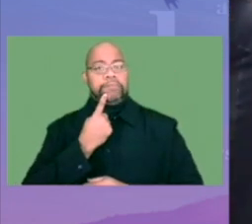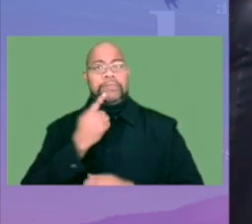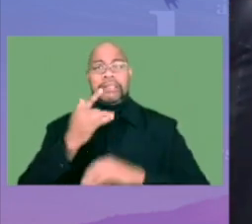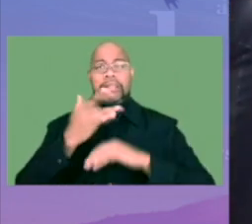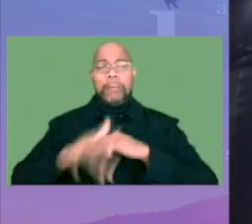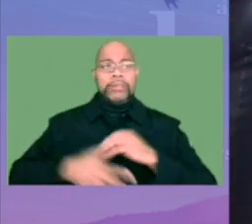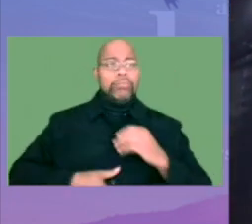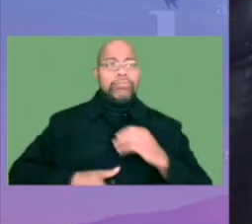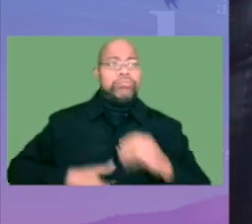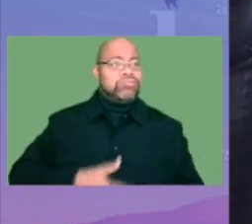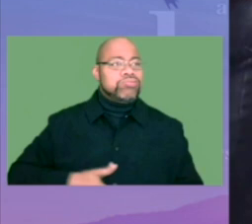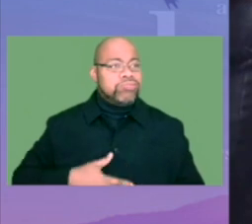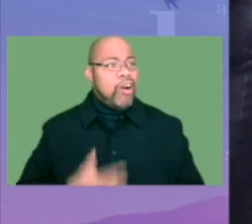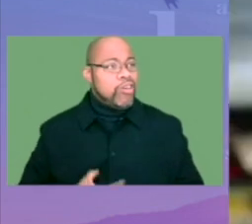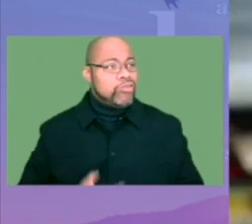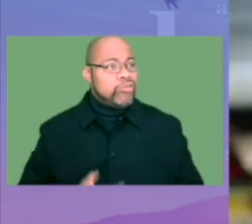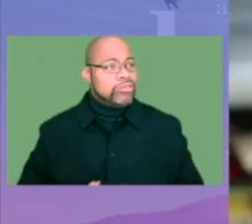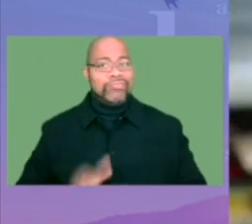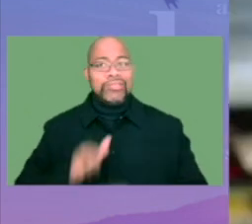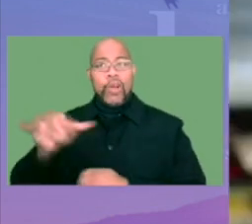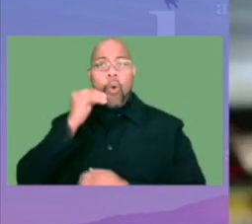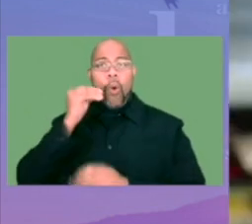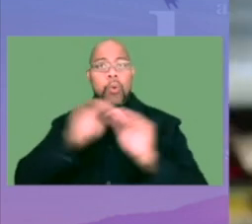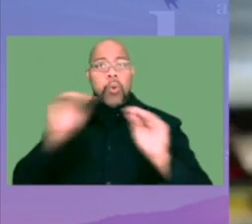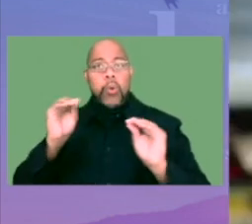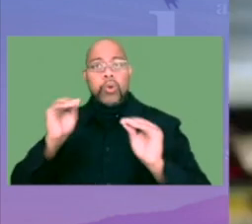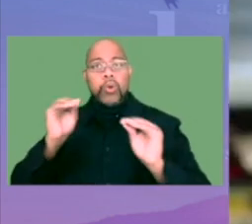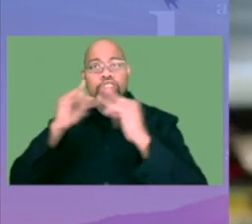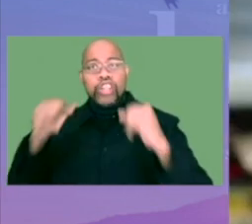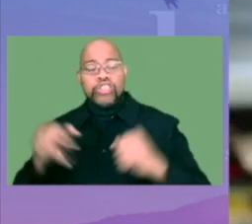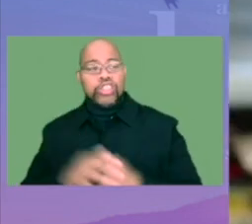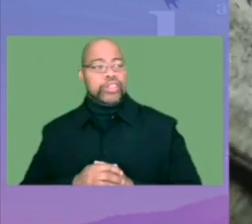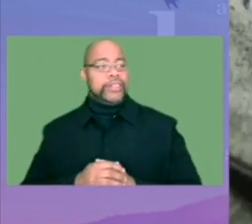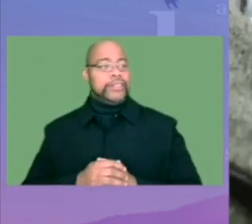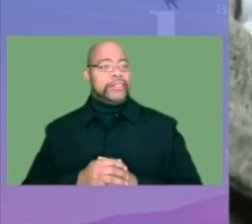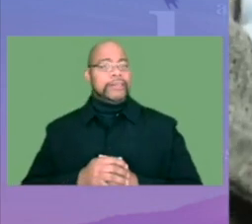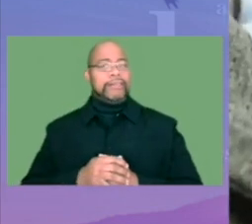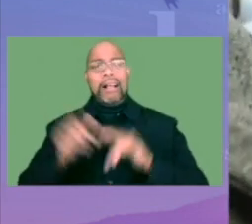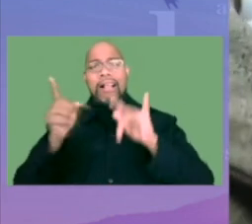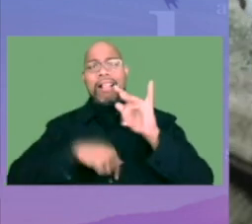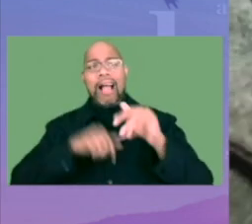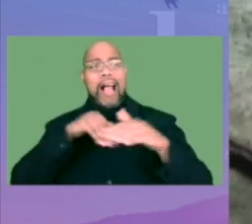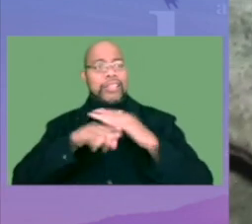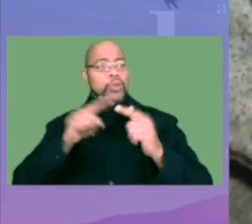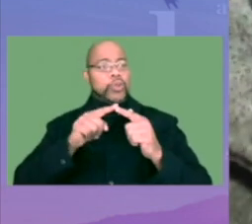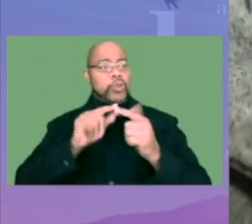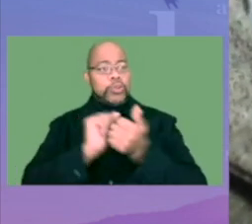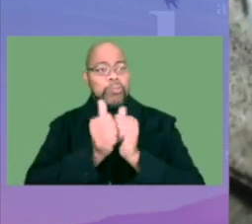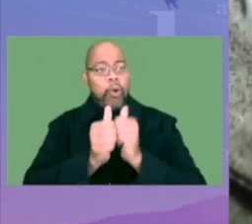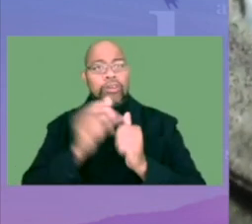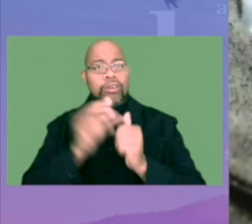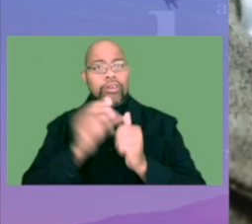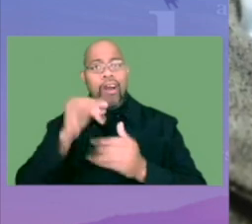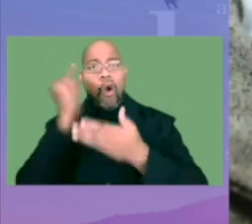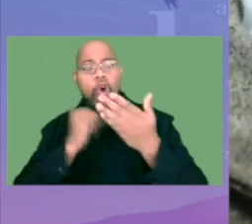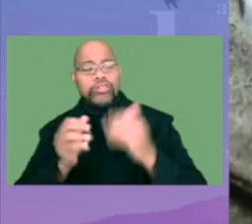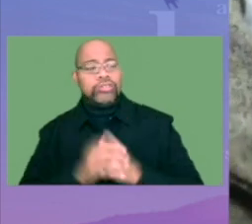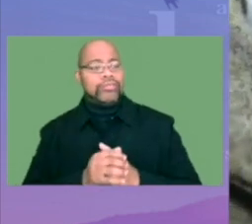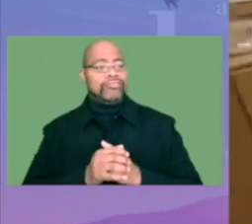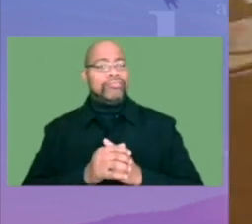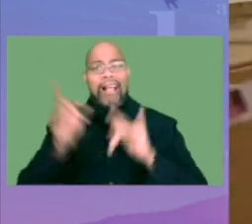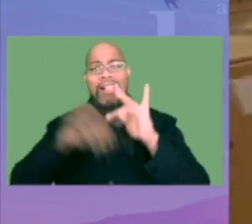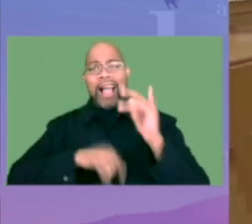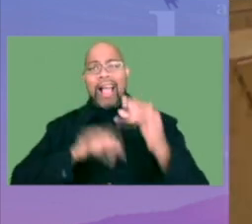a stay in a homeless shelter, a lack of access to arts or sports, a lack of connections.